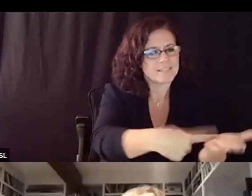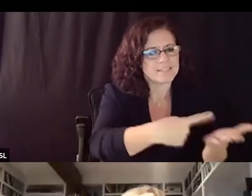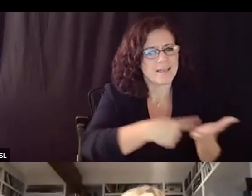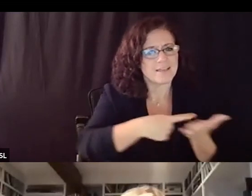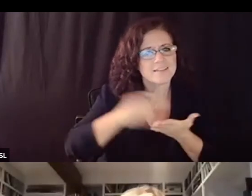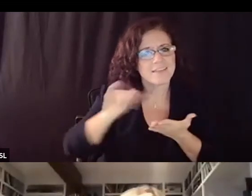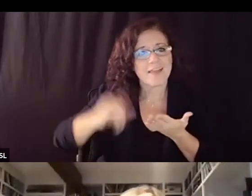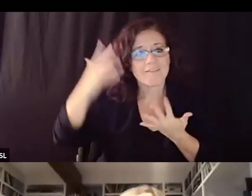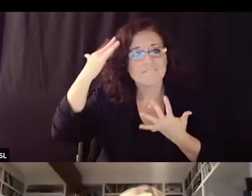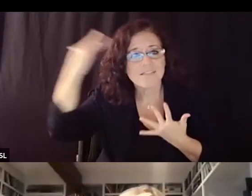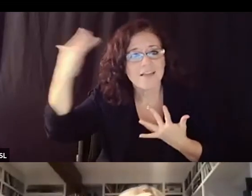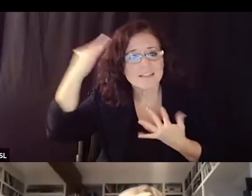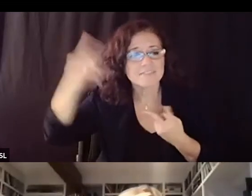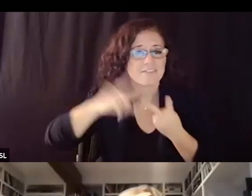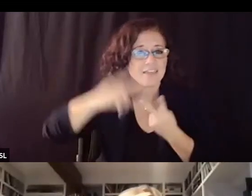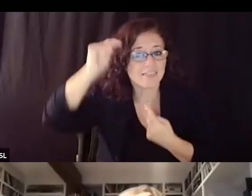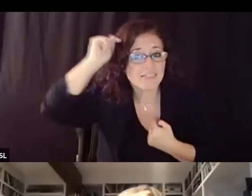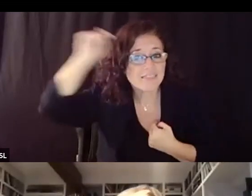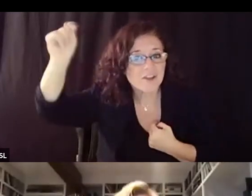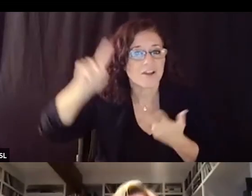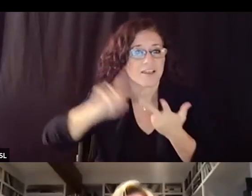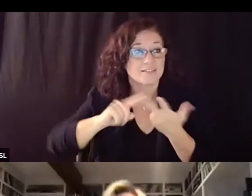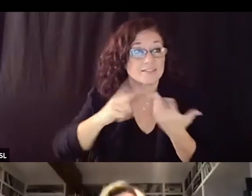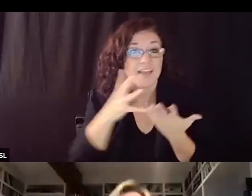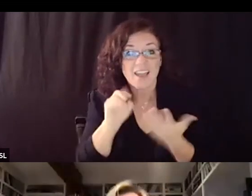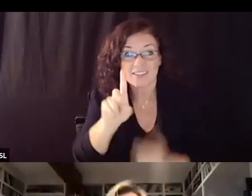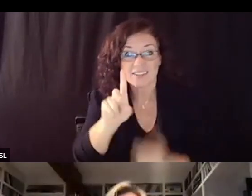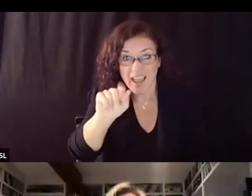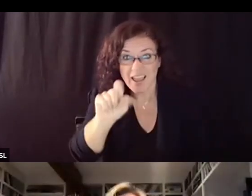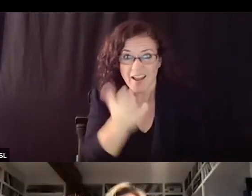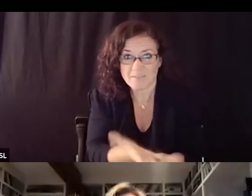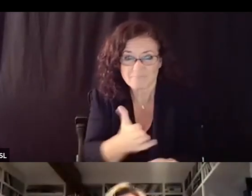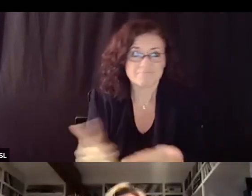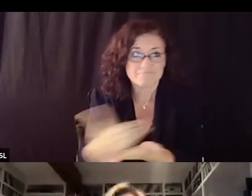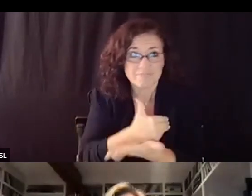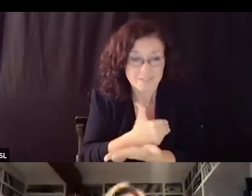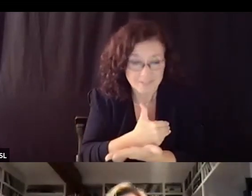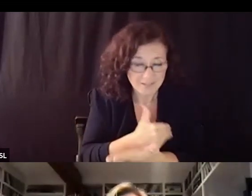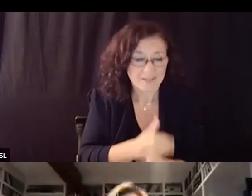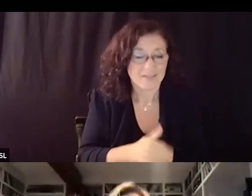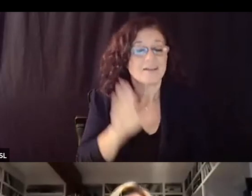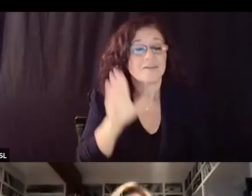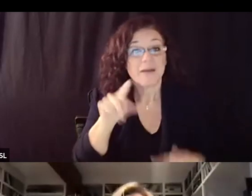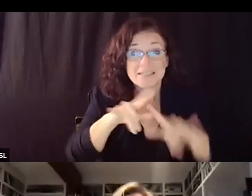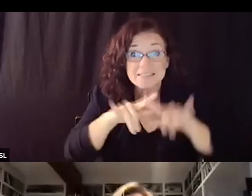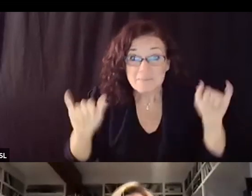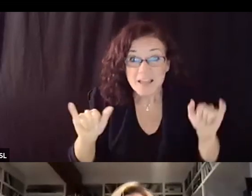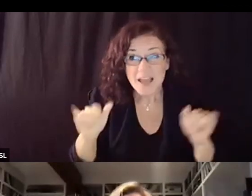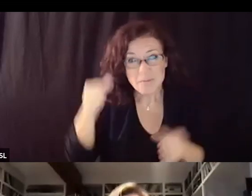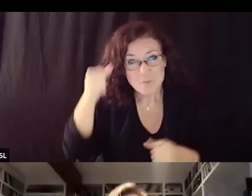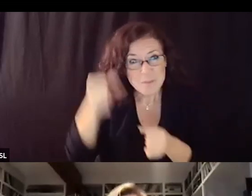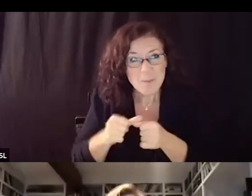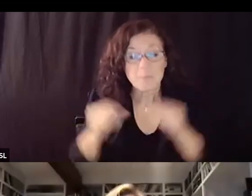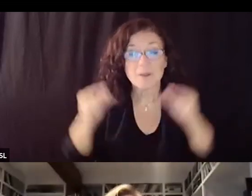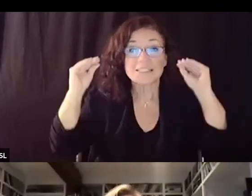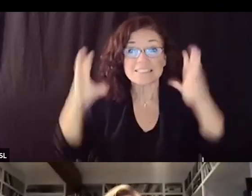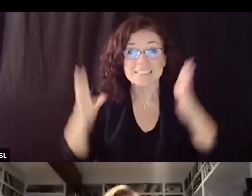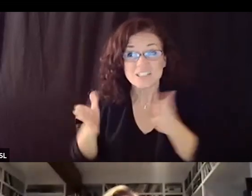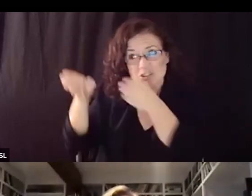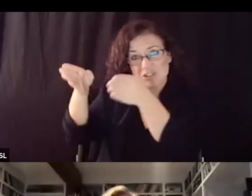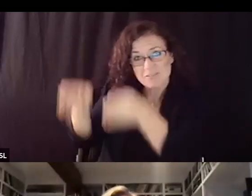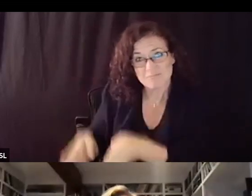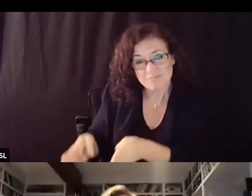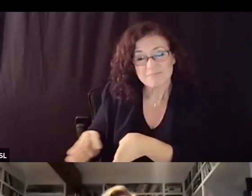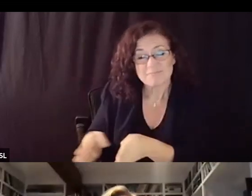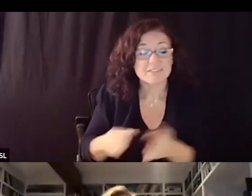philosophically theoretically and using data but it's important for us to remember that teachers are people and the students are